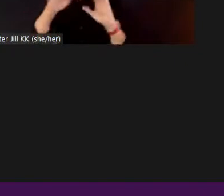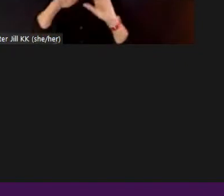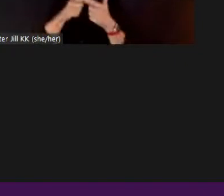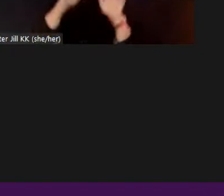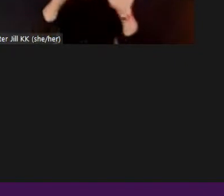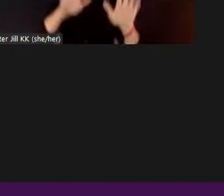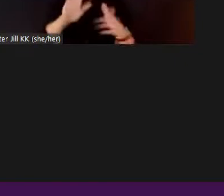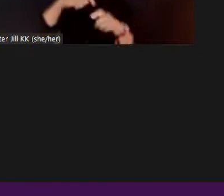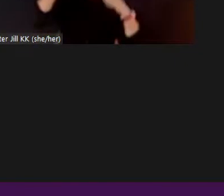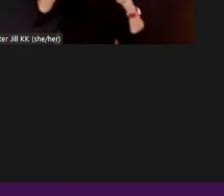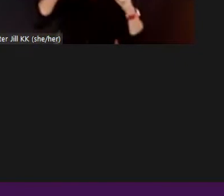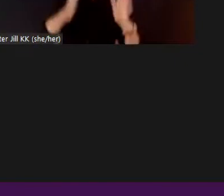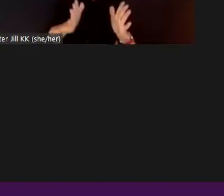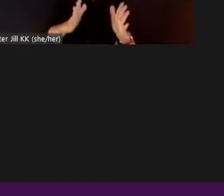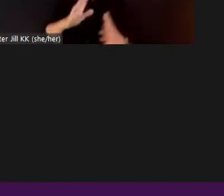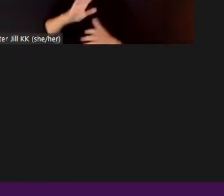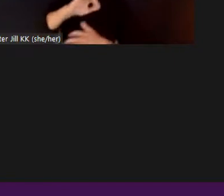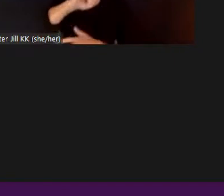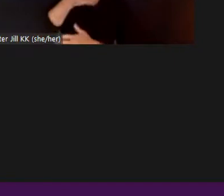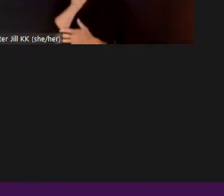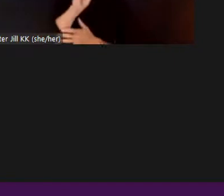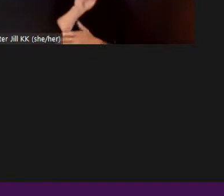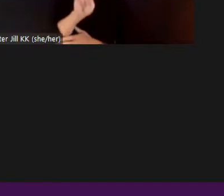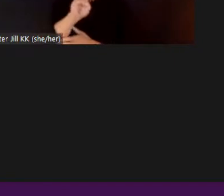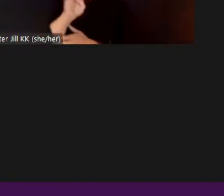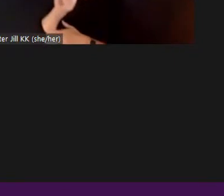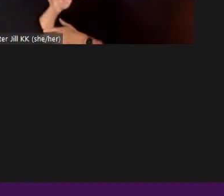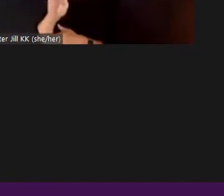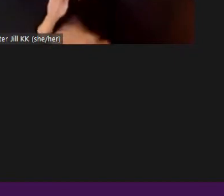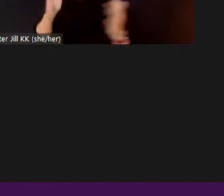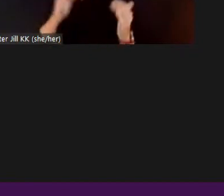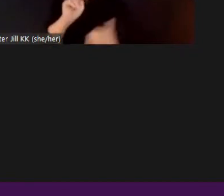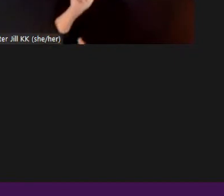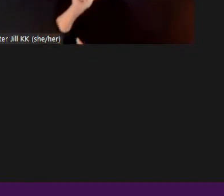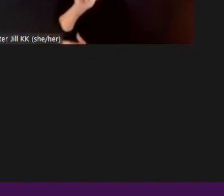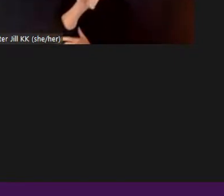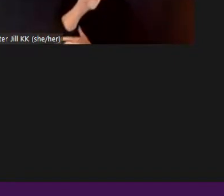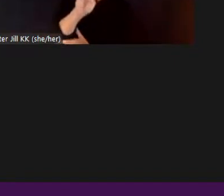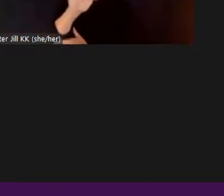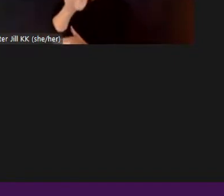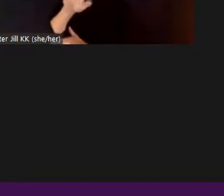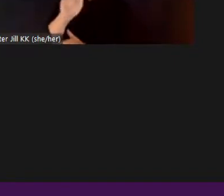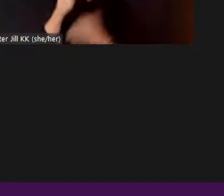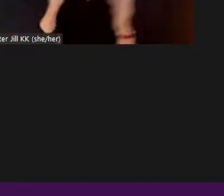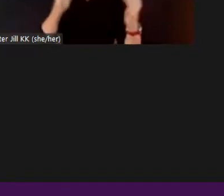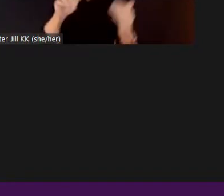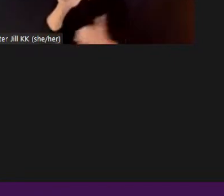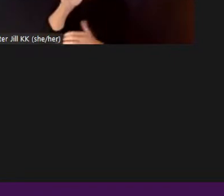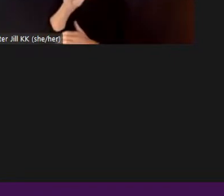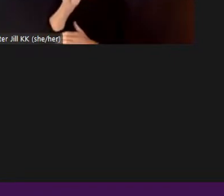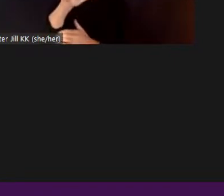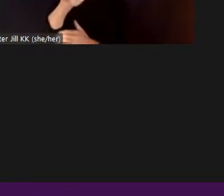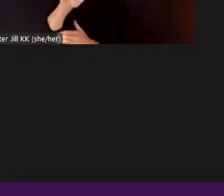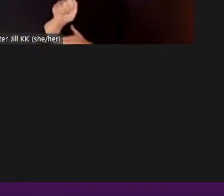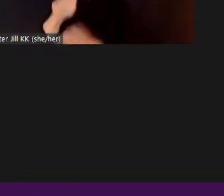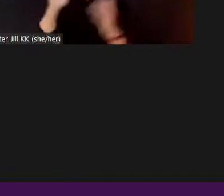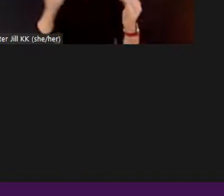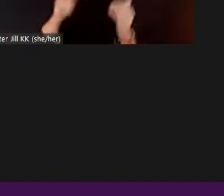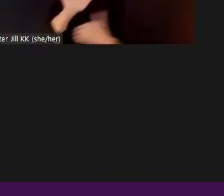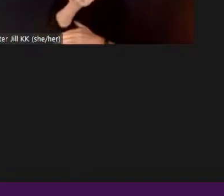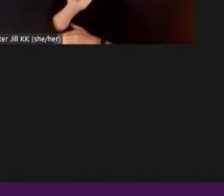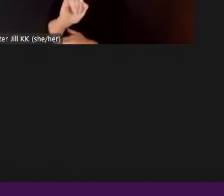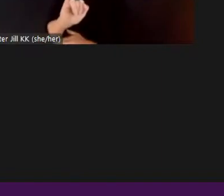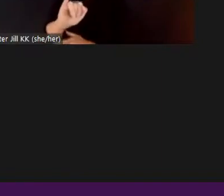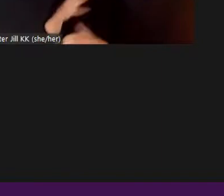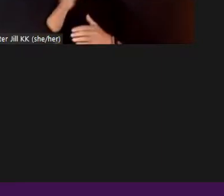Joe and Michelle, Natalie and Byron, Leola, Yee, and Ben. And of course, our